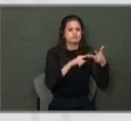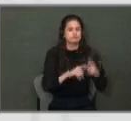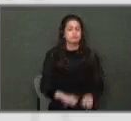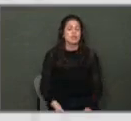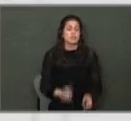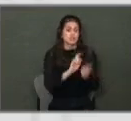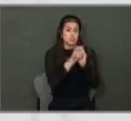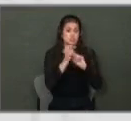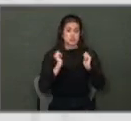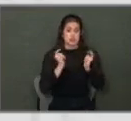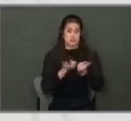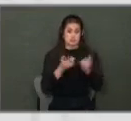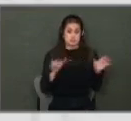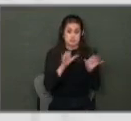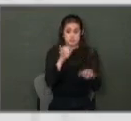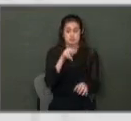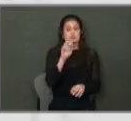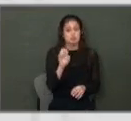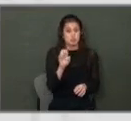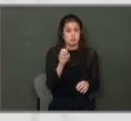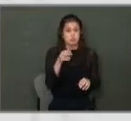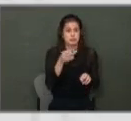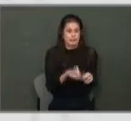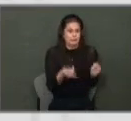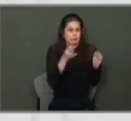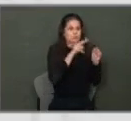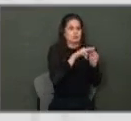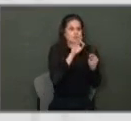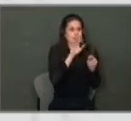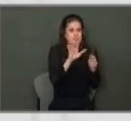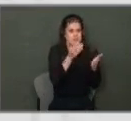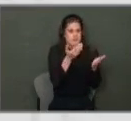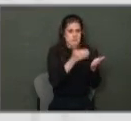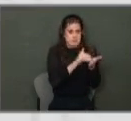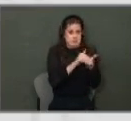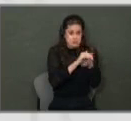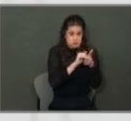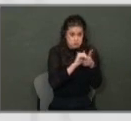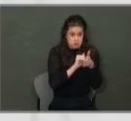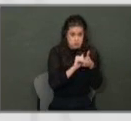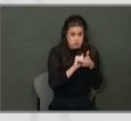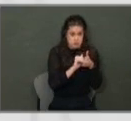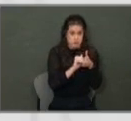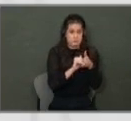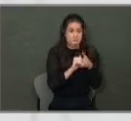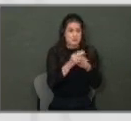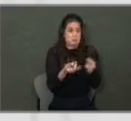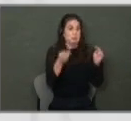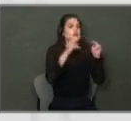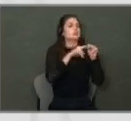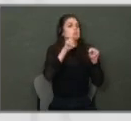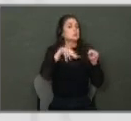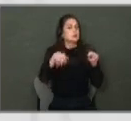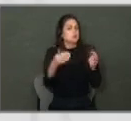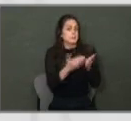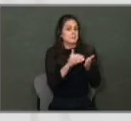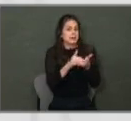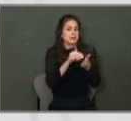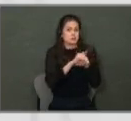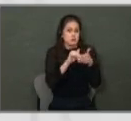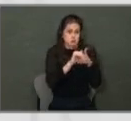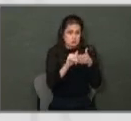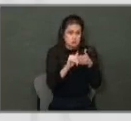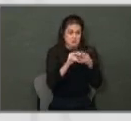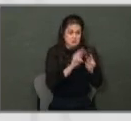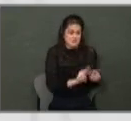council took in June increased that $95 million by $22.5 million. So the value of those three